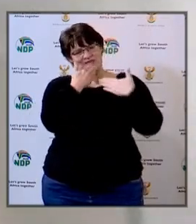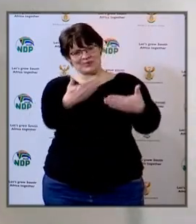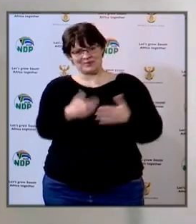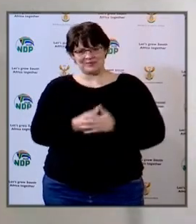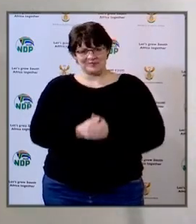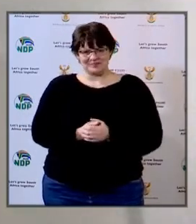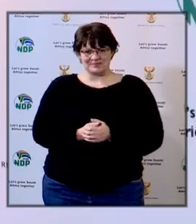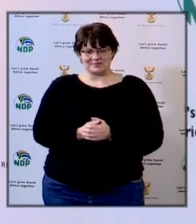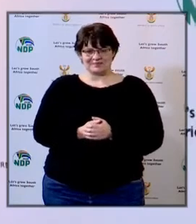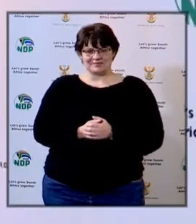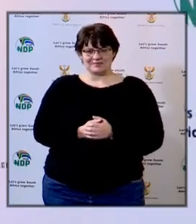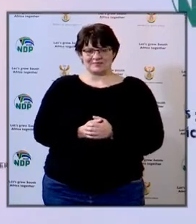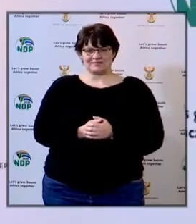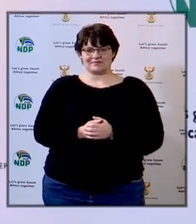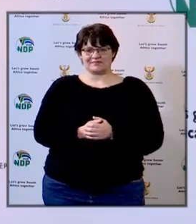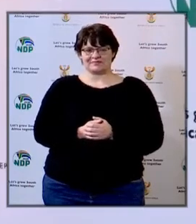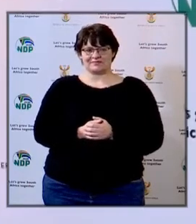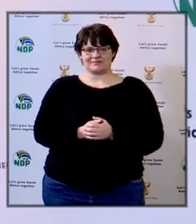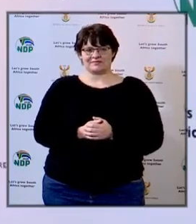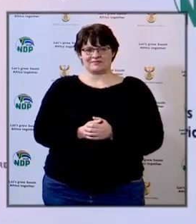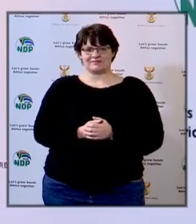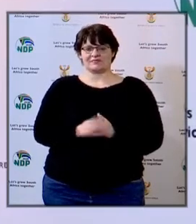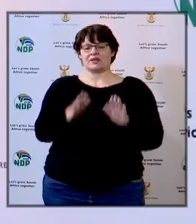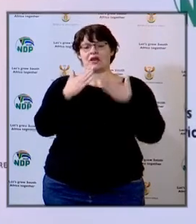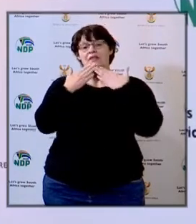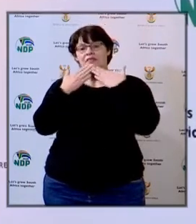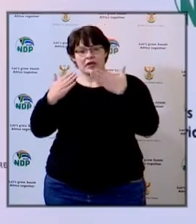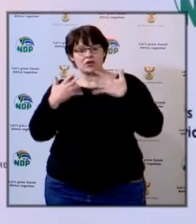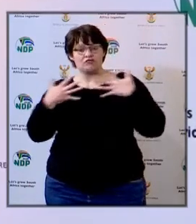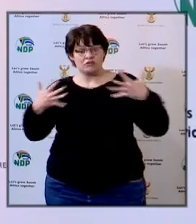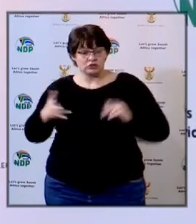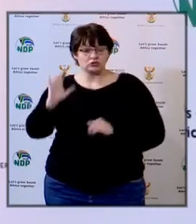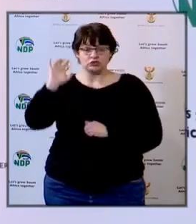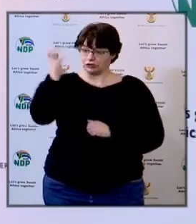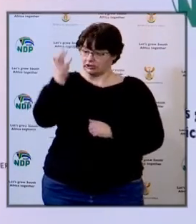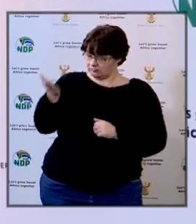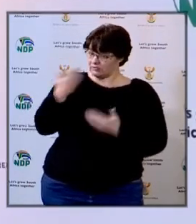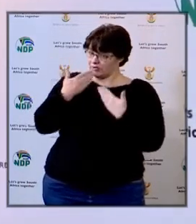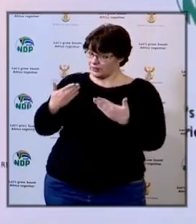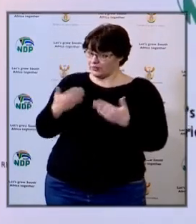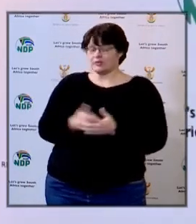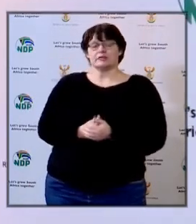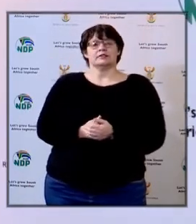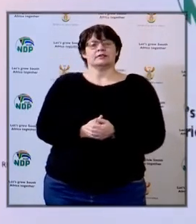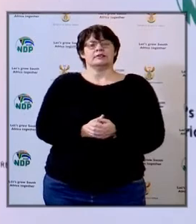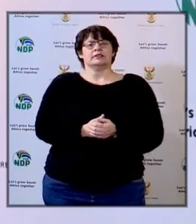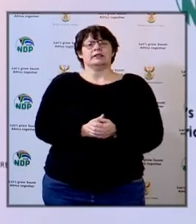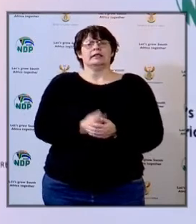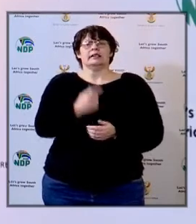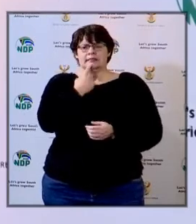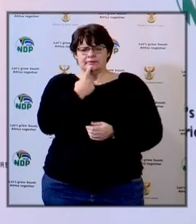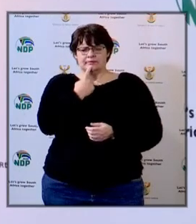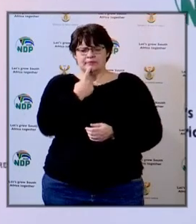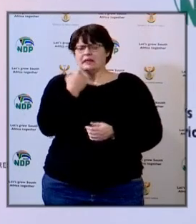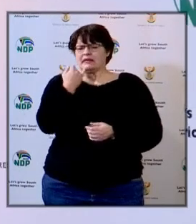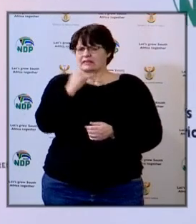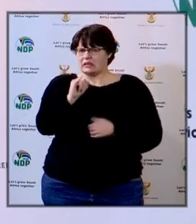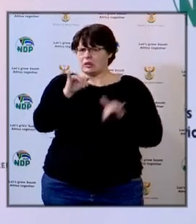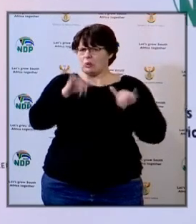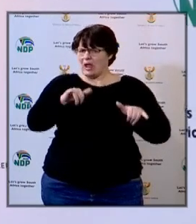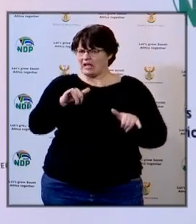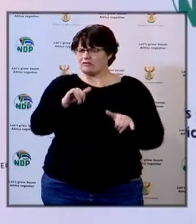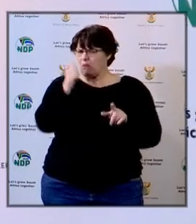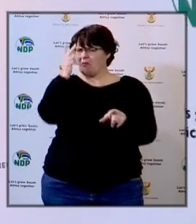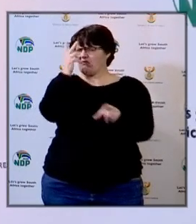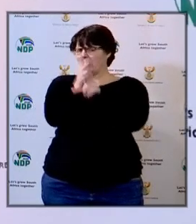thank you okay thanks very much free state I think we are still waiting